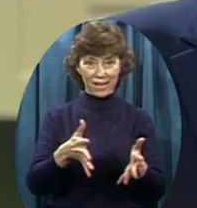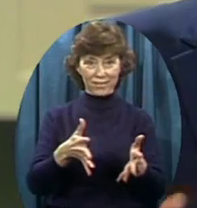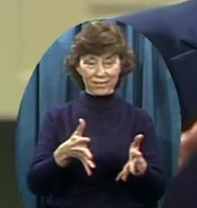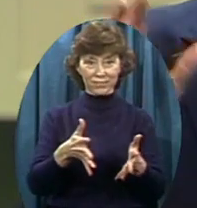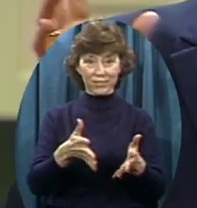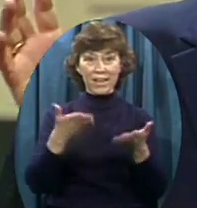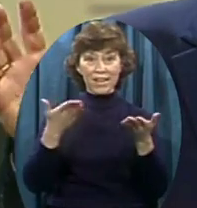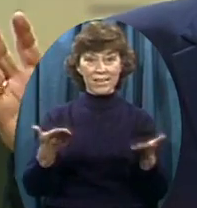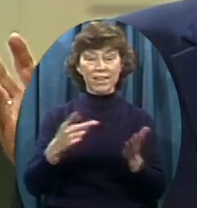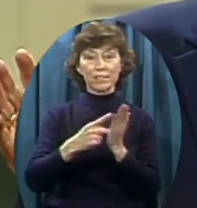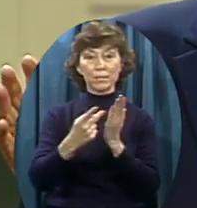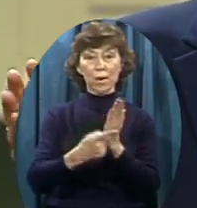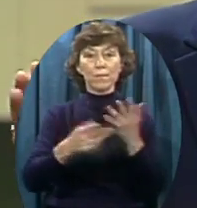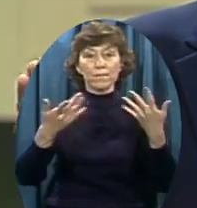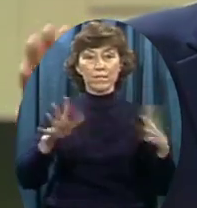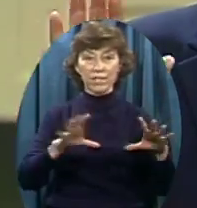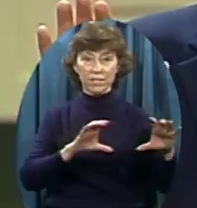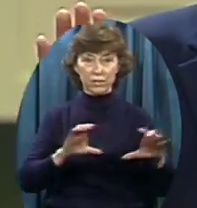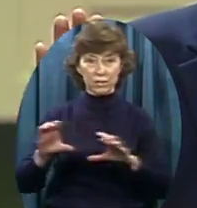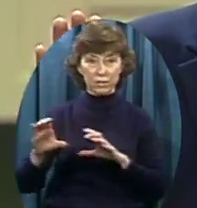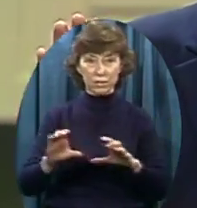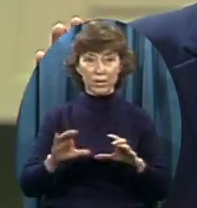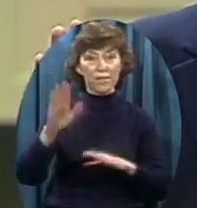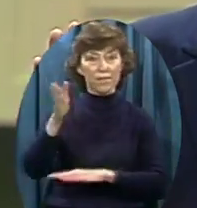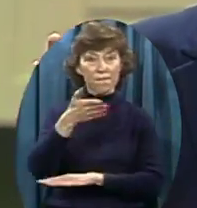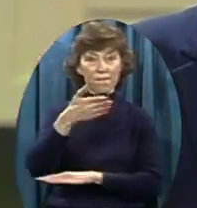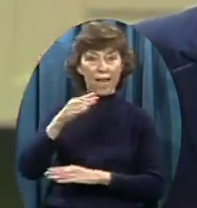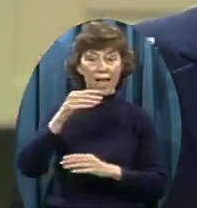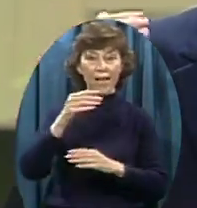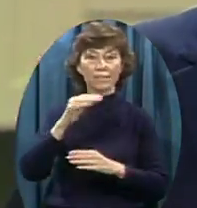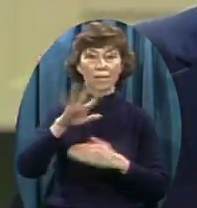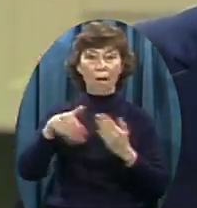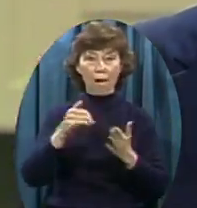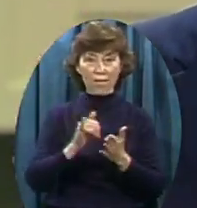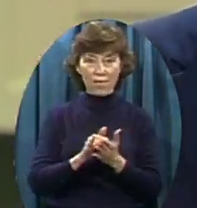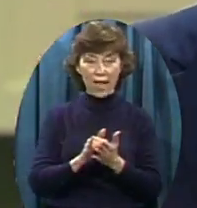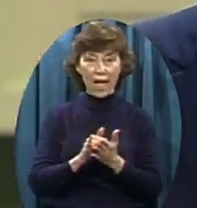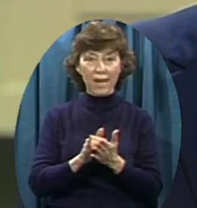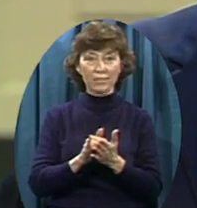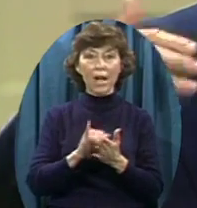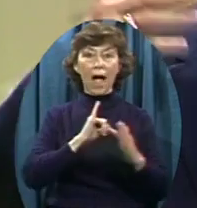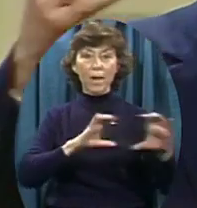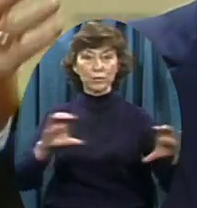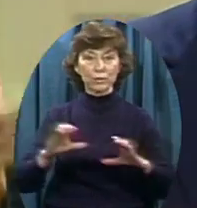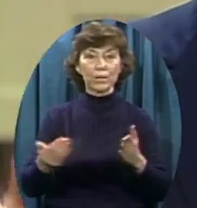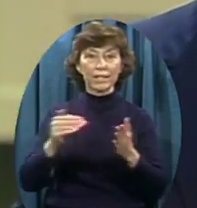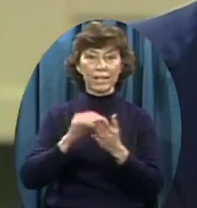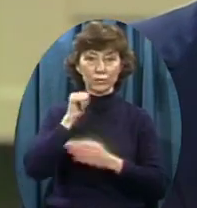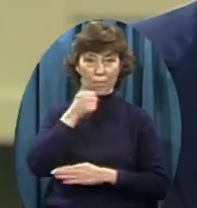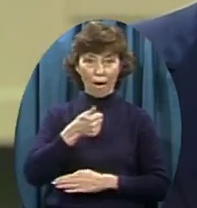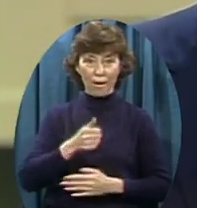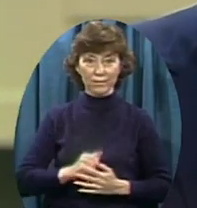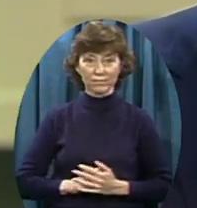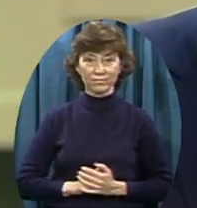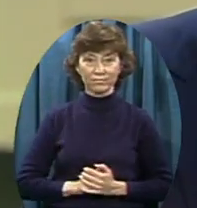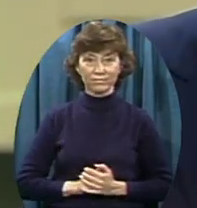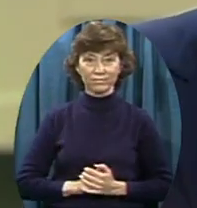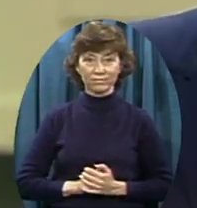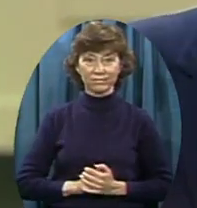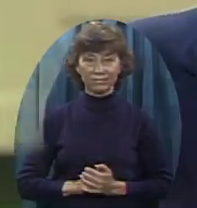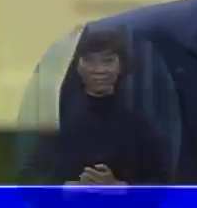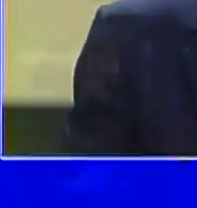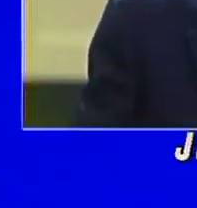This entire program that we've just done The two flags The rebirth of America I'm doing it all over again tomorrow In person